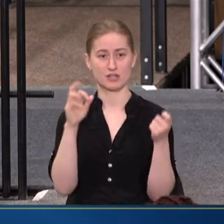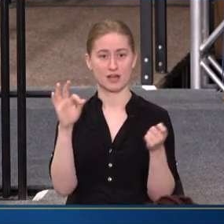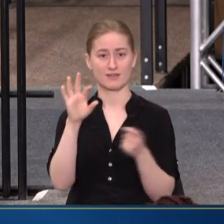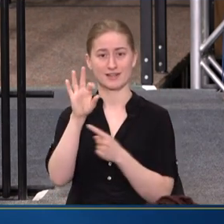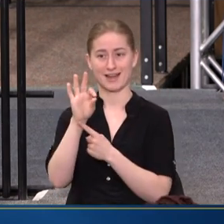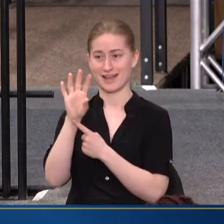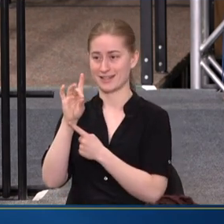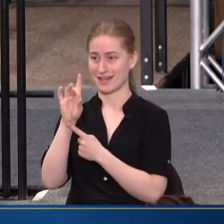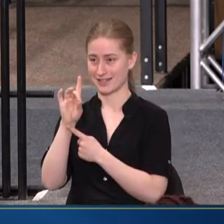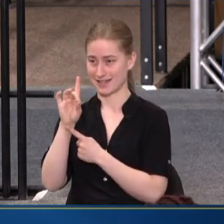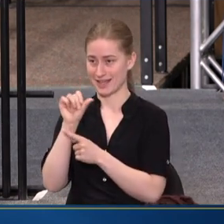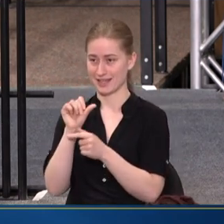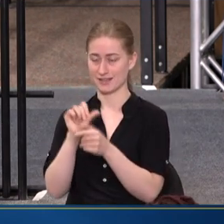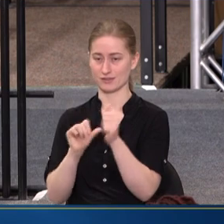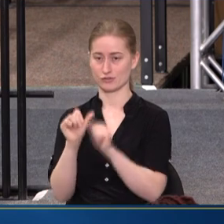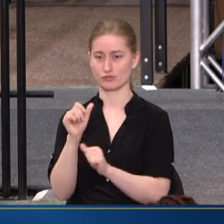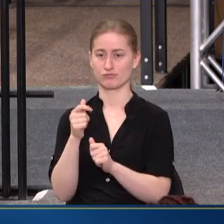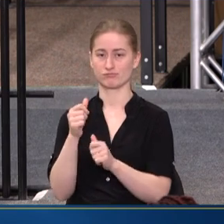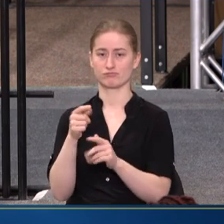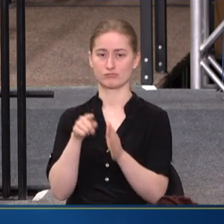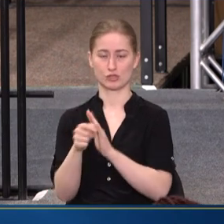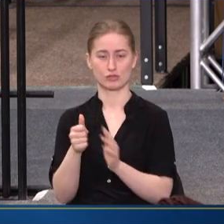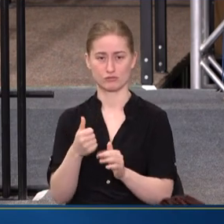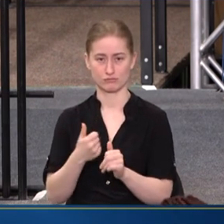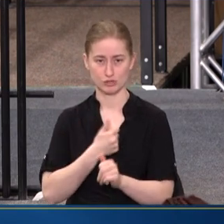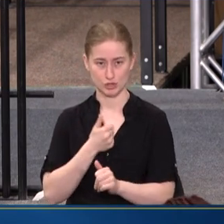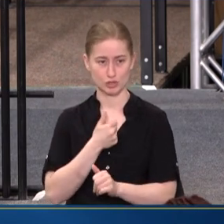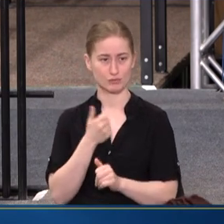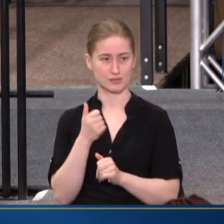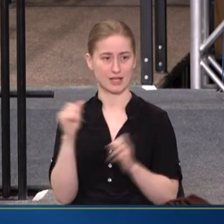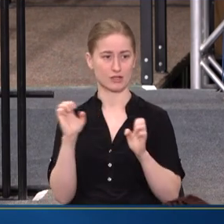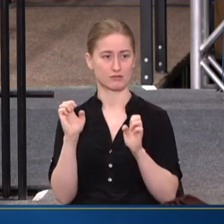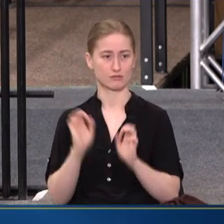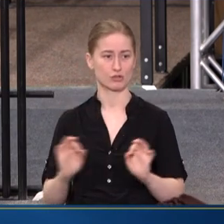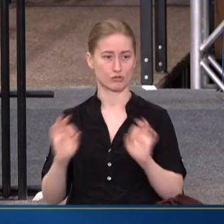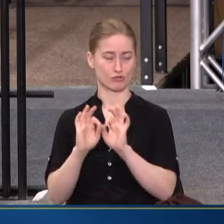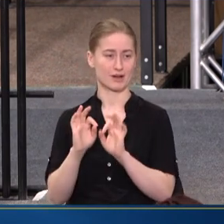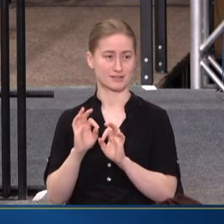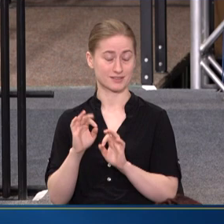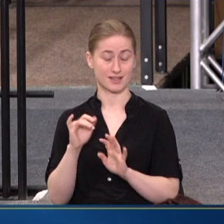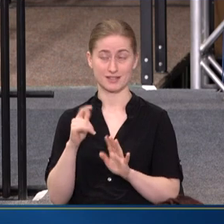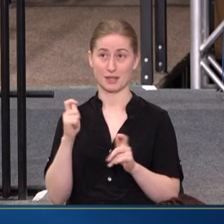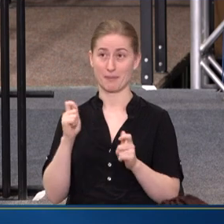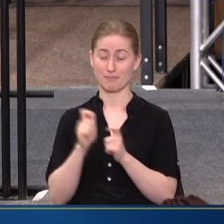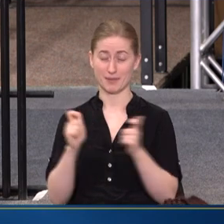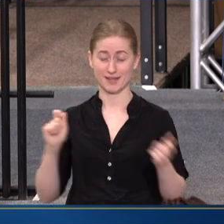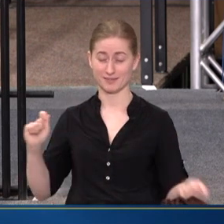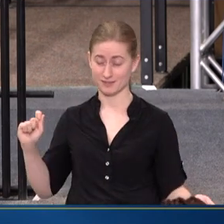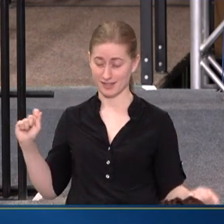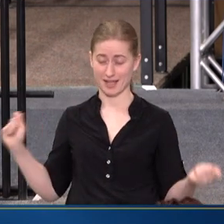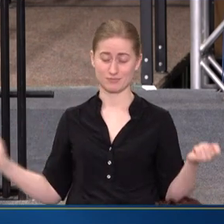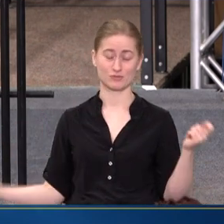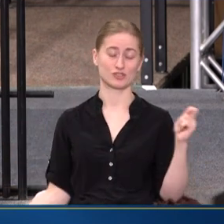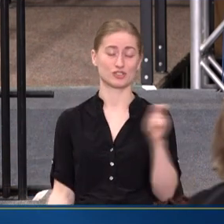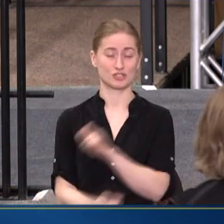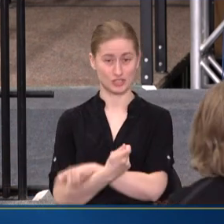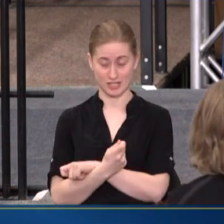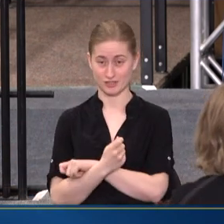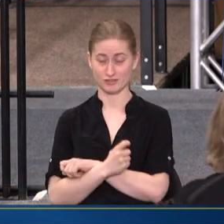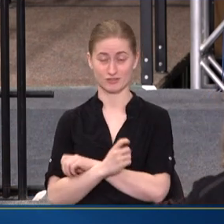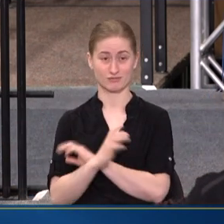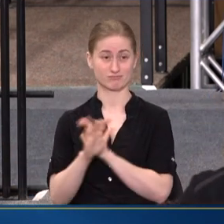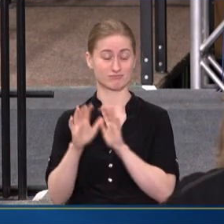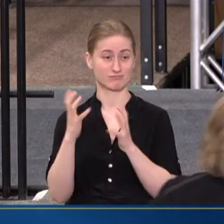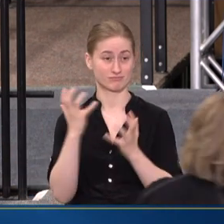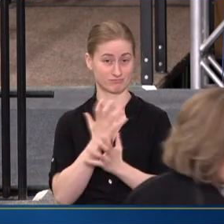988 SUICIDE AND CRISIS LINE AND THAT HAS BEEN A BIG GAME CHANGER. WHAT HAVE YOU LEARNED DURING THE